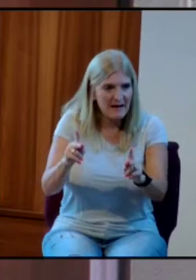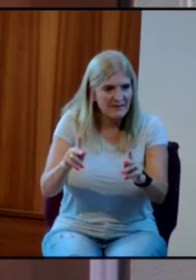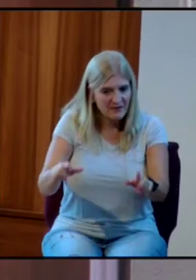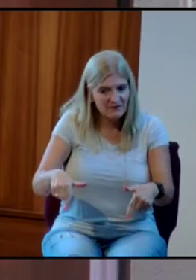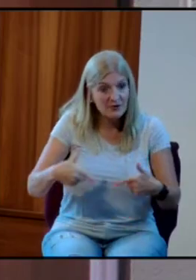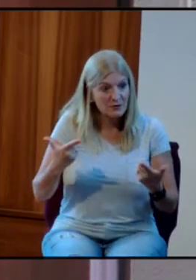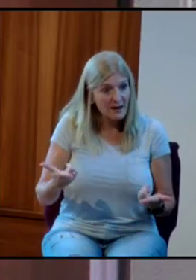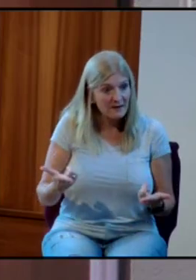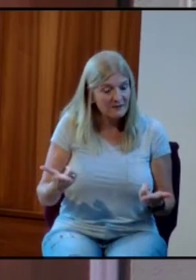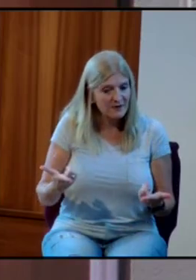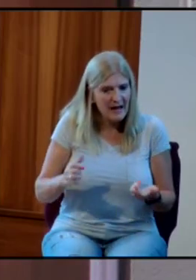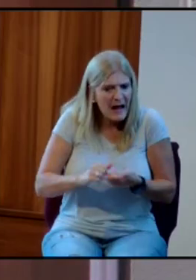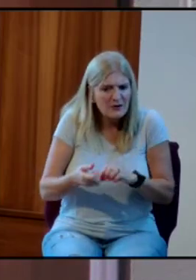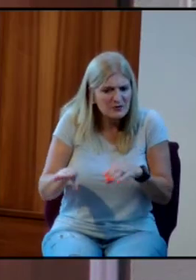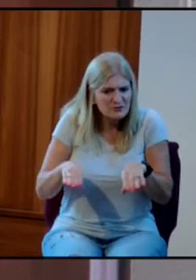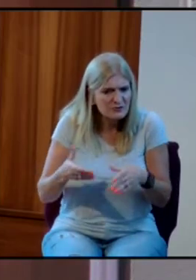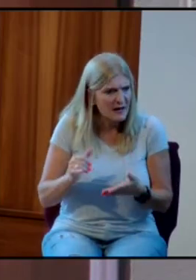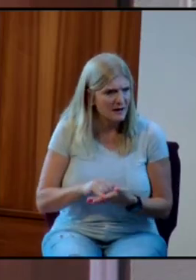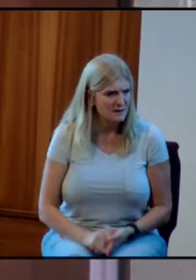that?